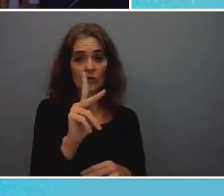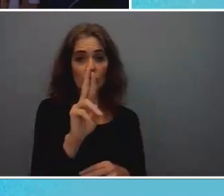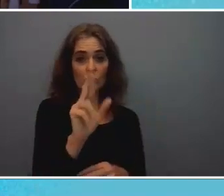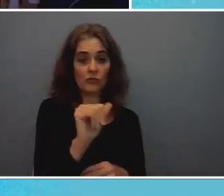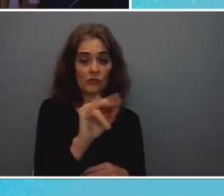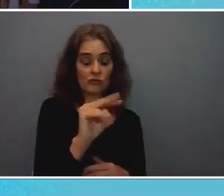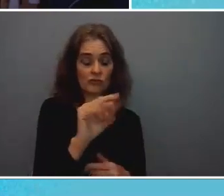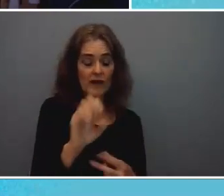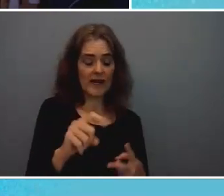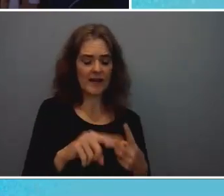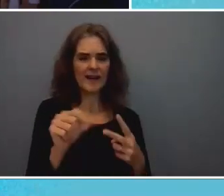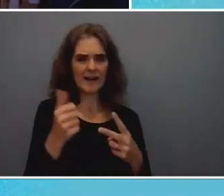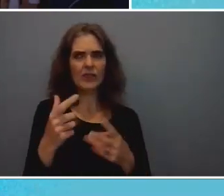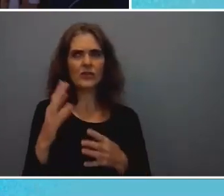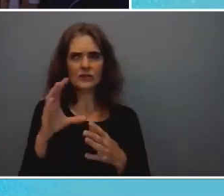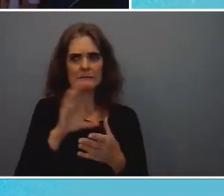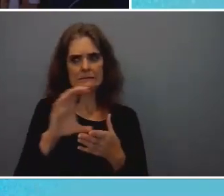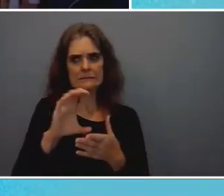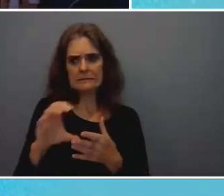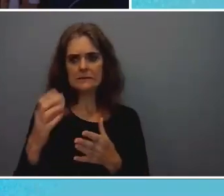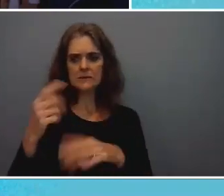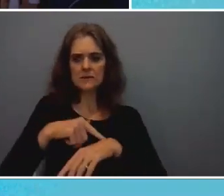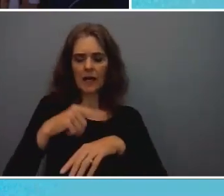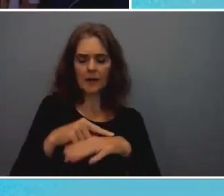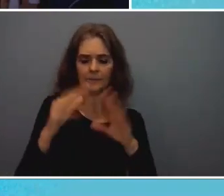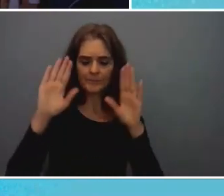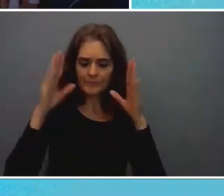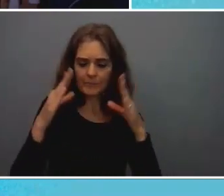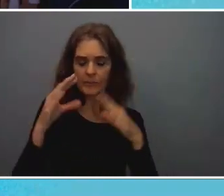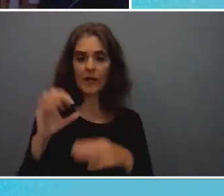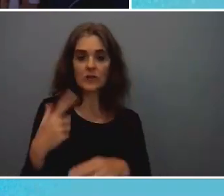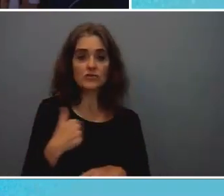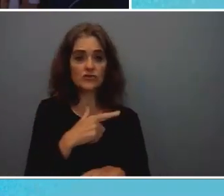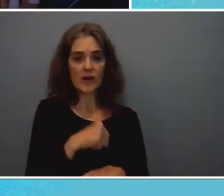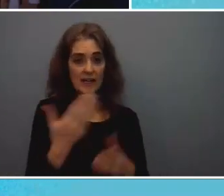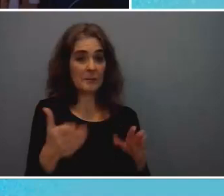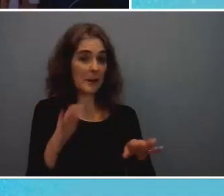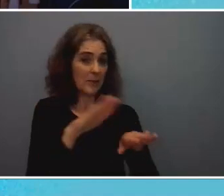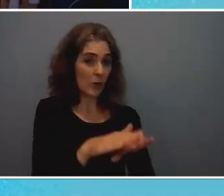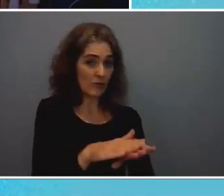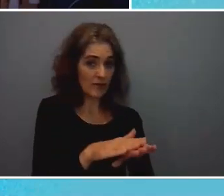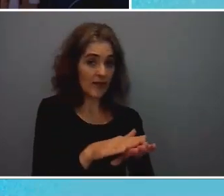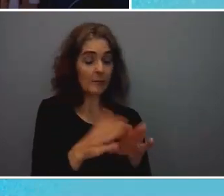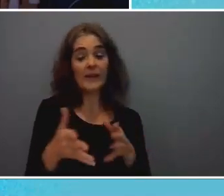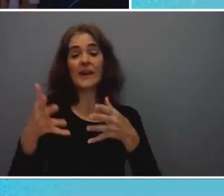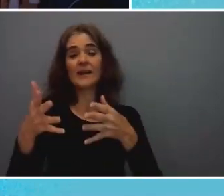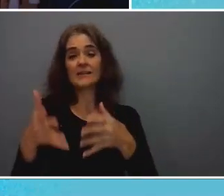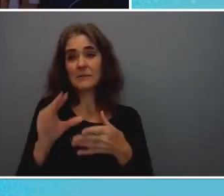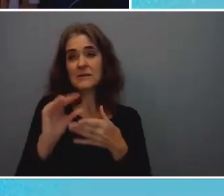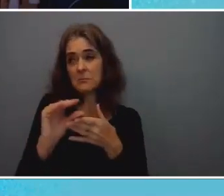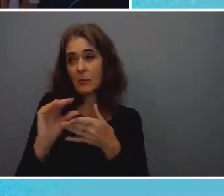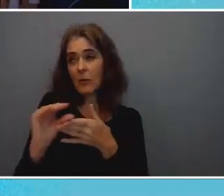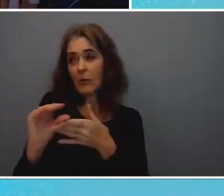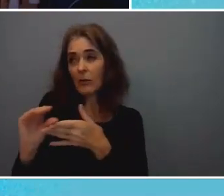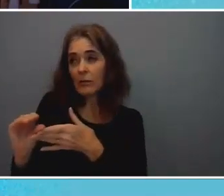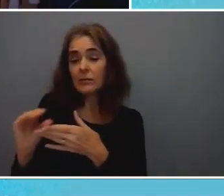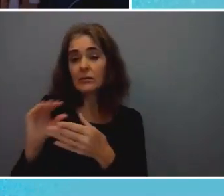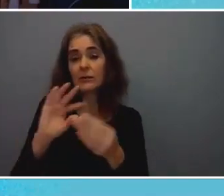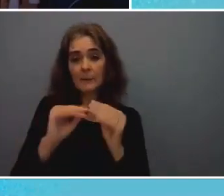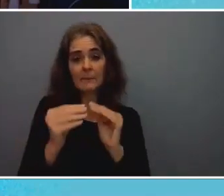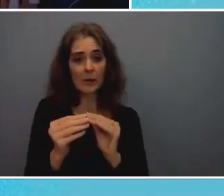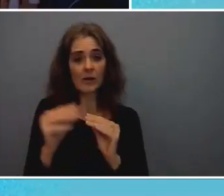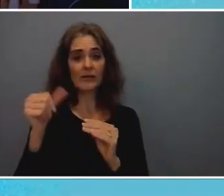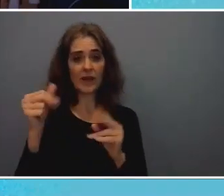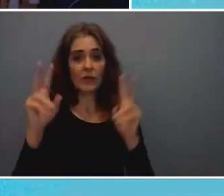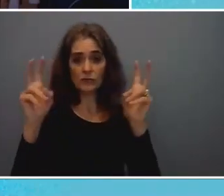on china or some other division of that and those two overlap uh and then relatively small amount uh on these other